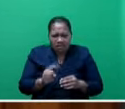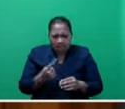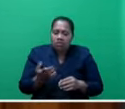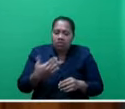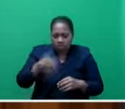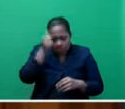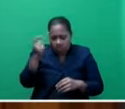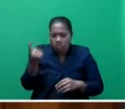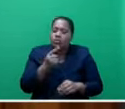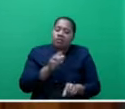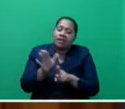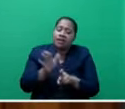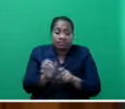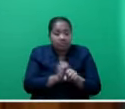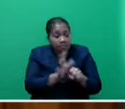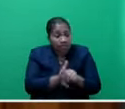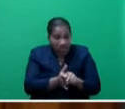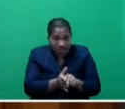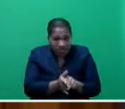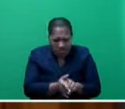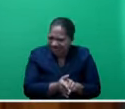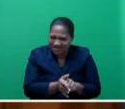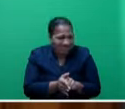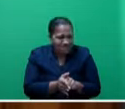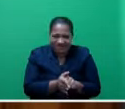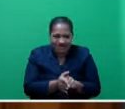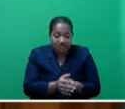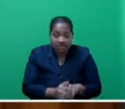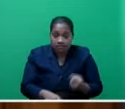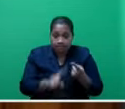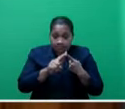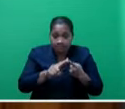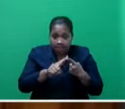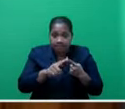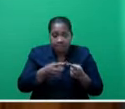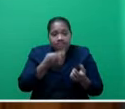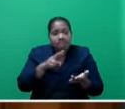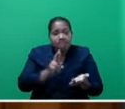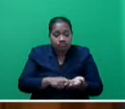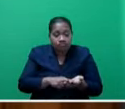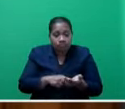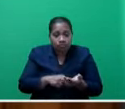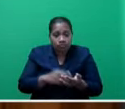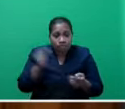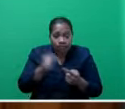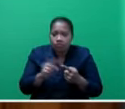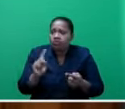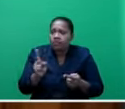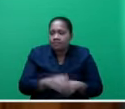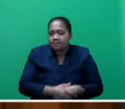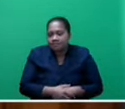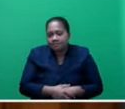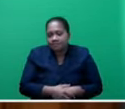blame for that. COVID? I think not. One thing that report did accurately point out was that, and I quote,